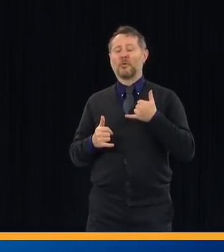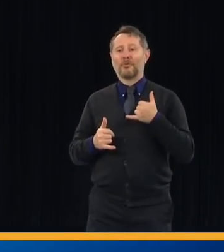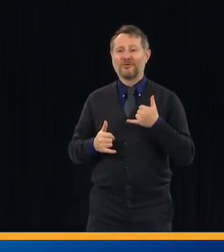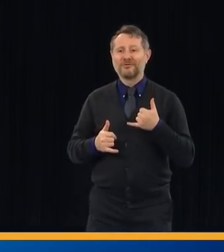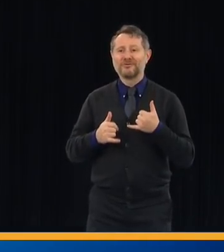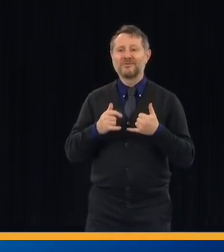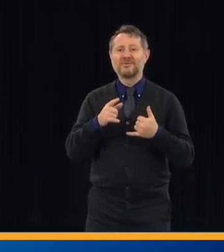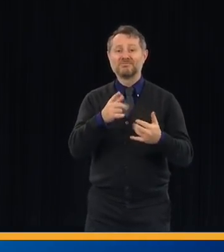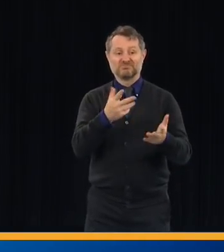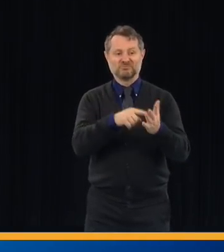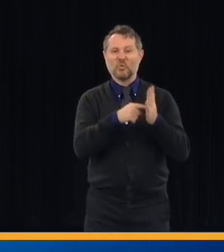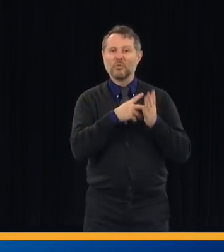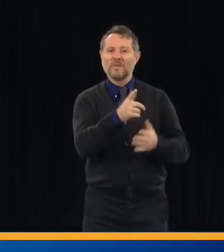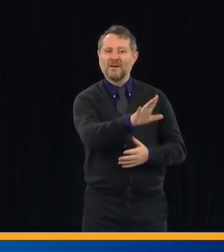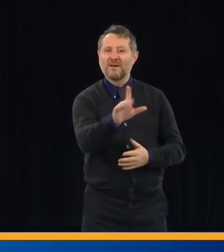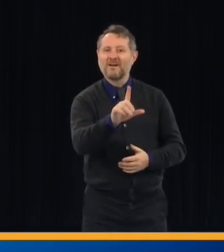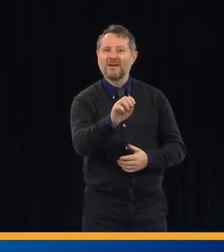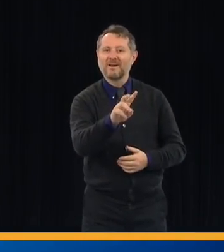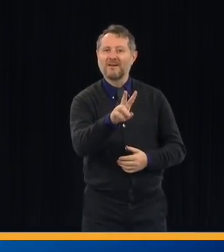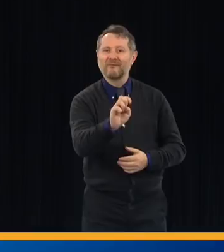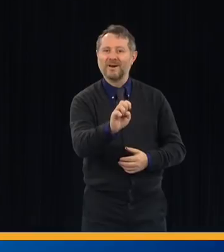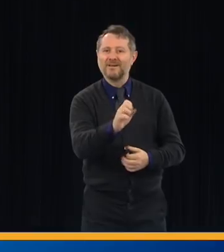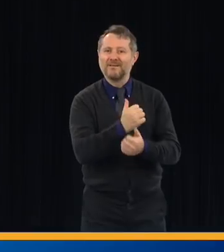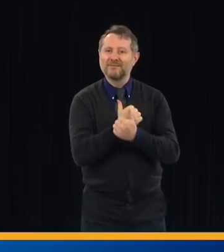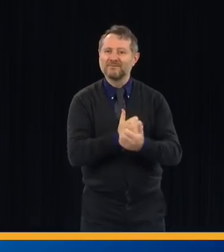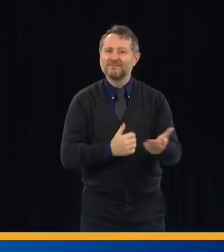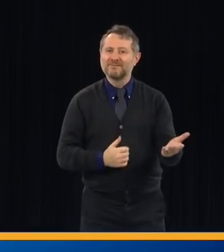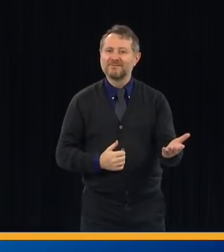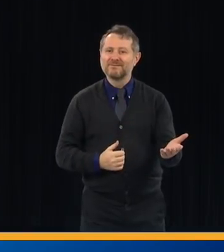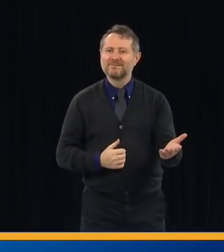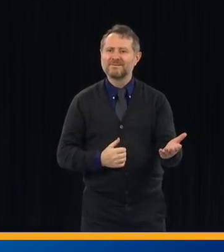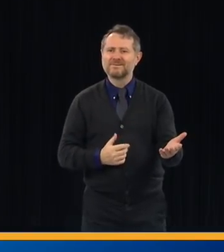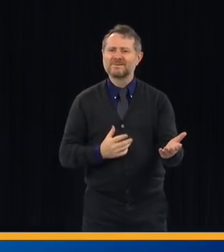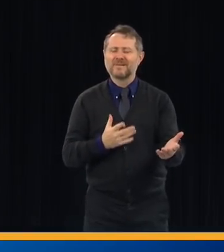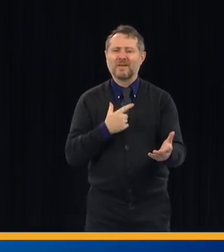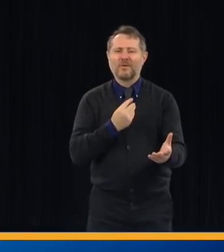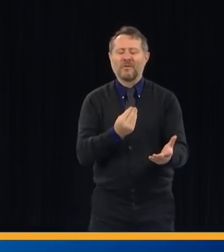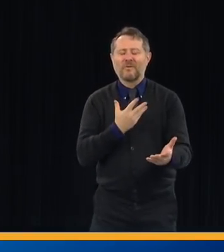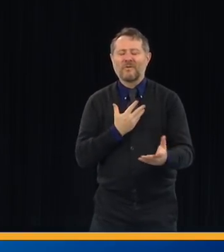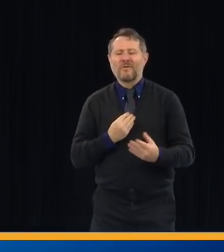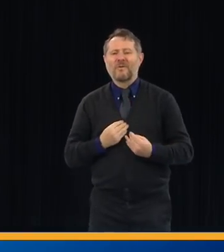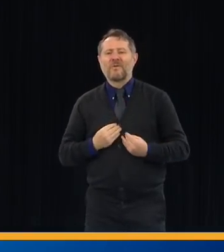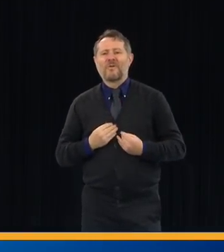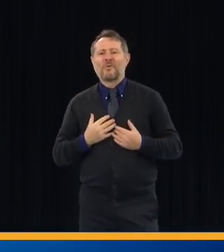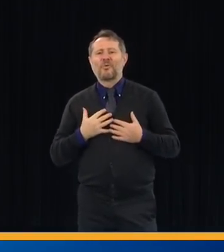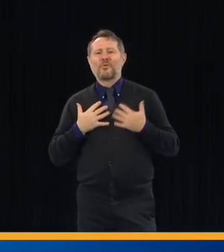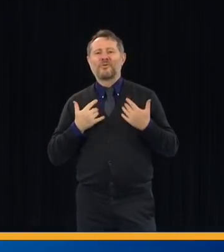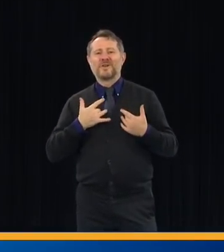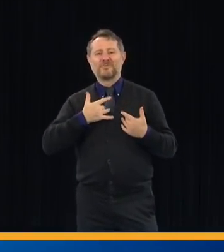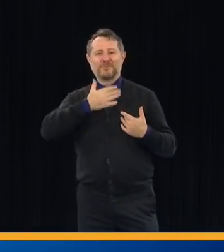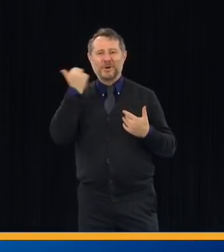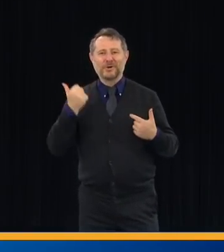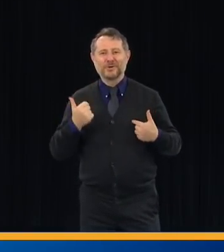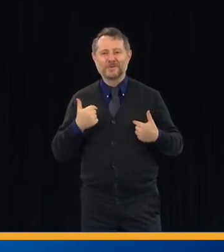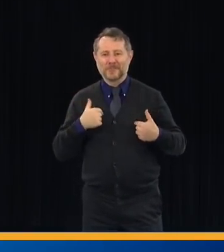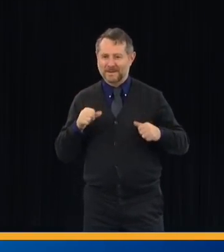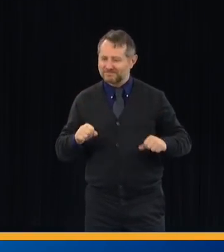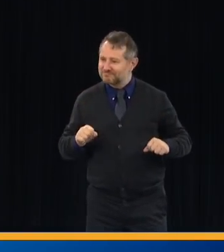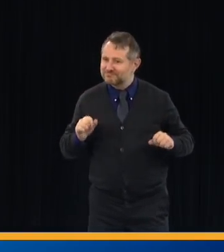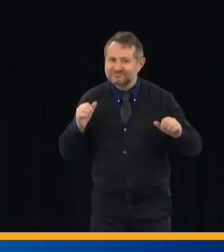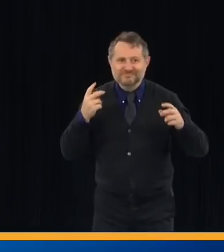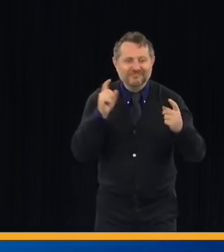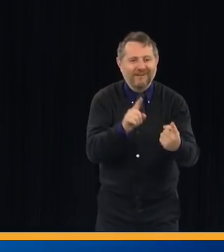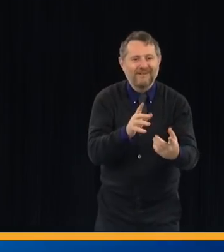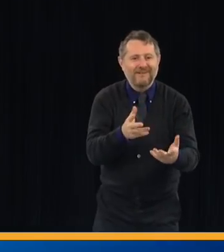buoyed my spirit and my feelings and was such a